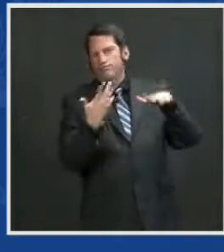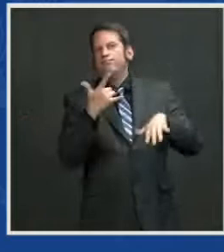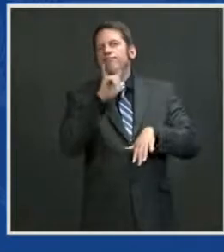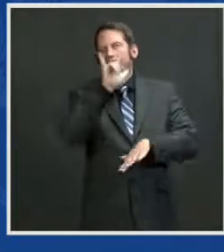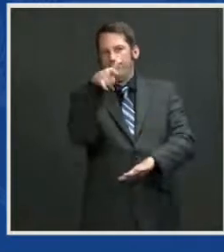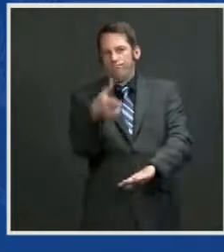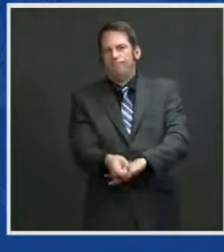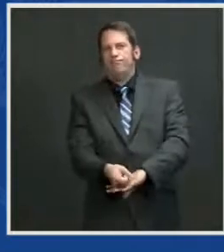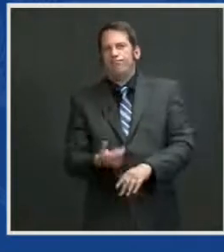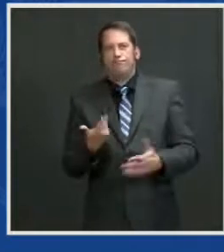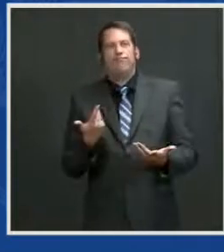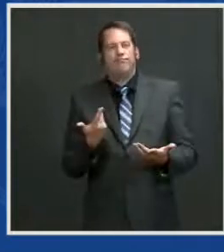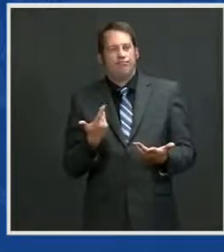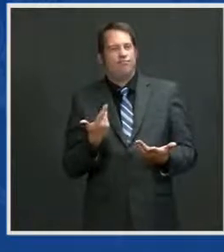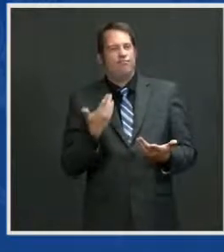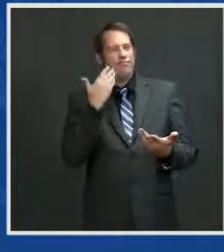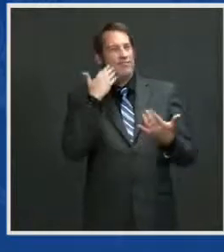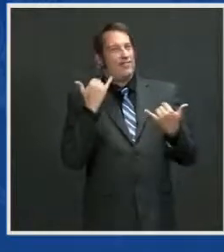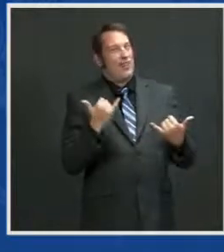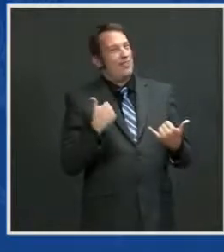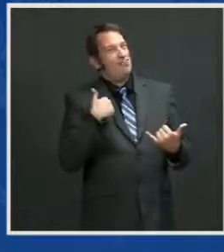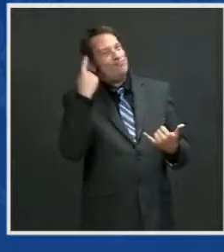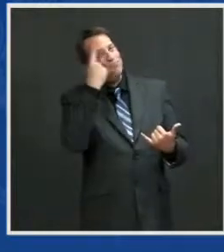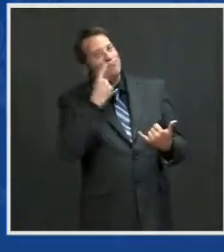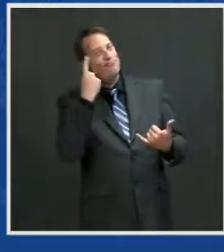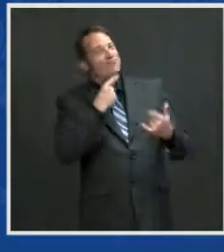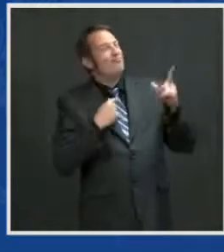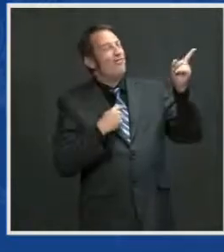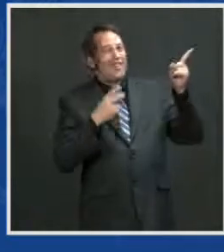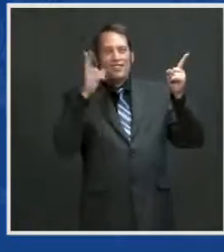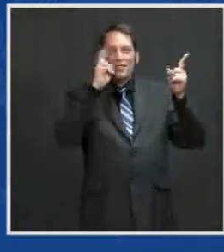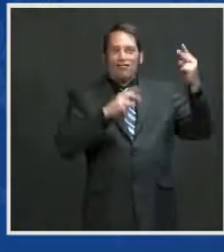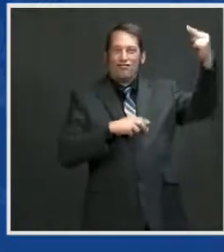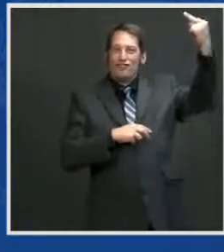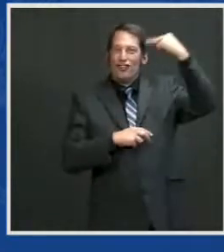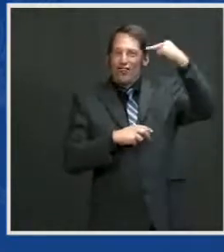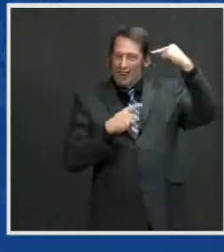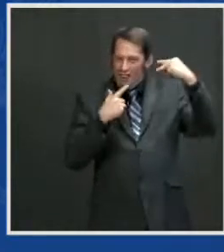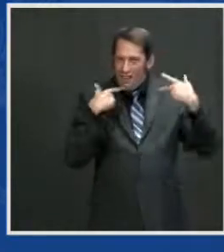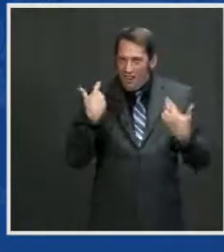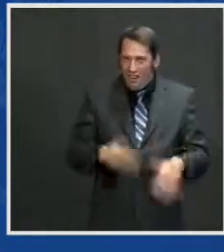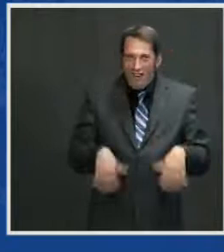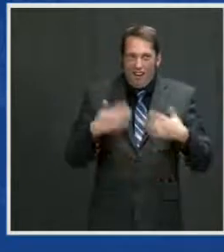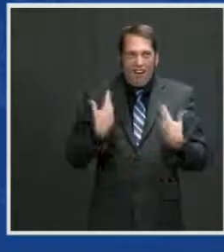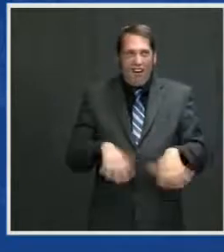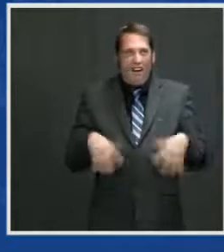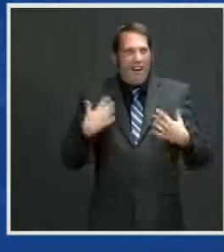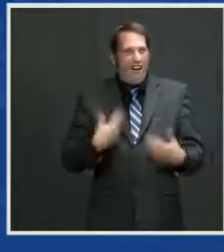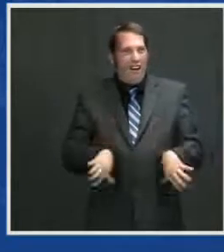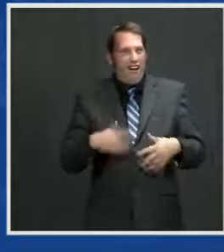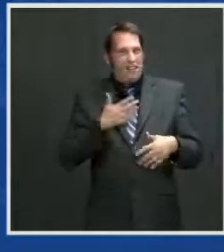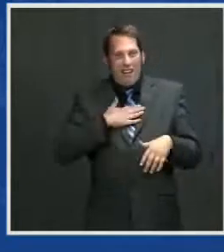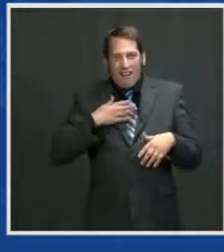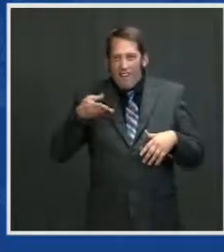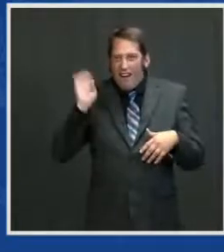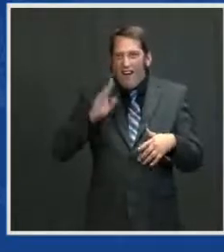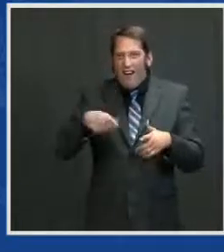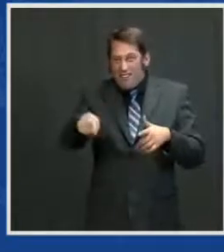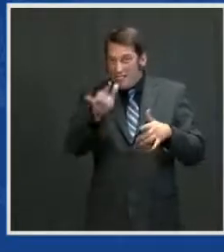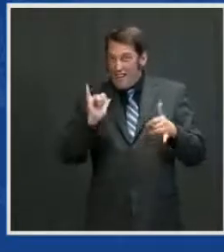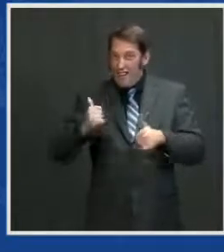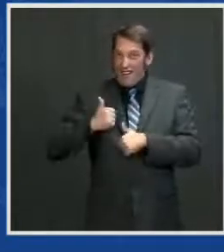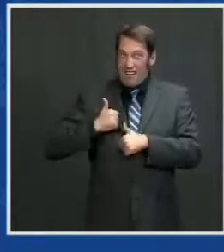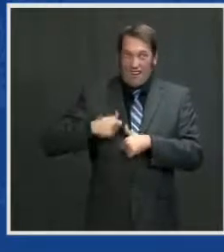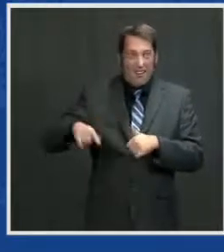all these years, my God, what this Air Force has become. It's incredible. The 100th also ran more than 8